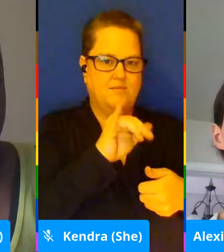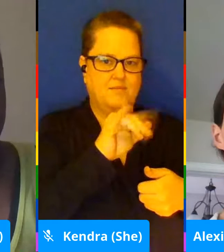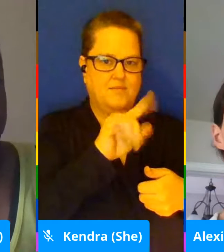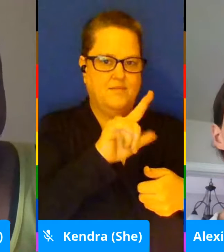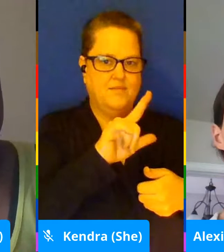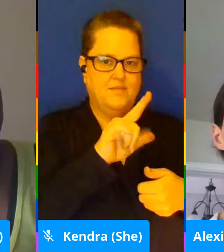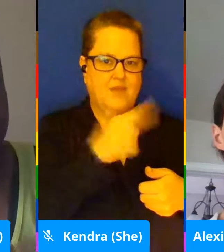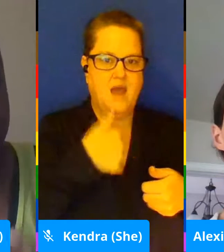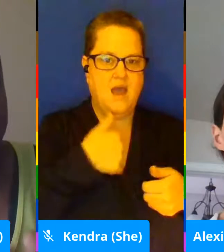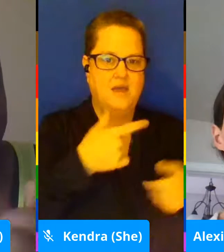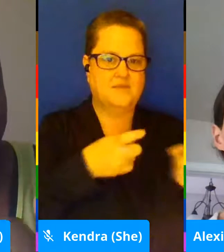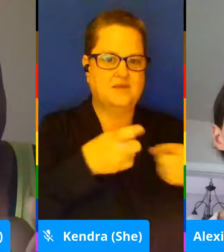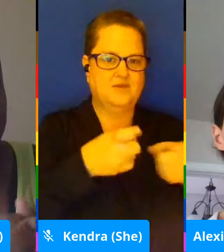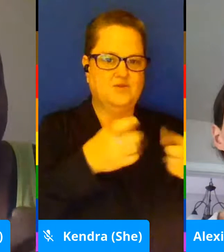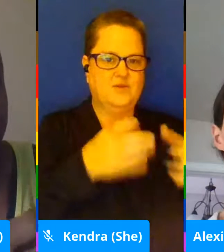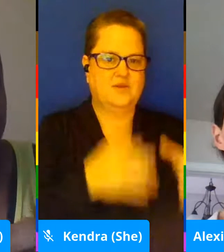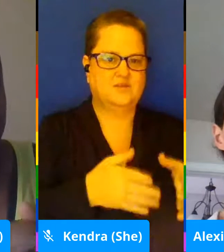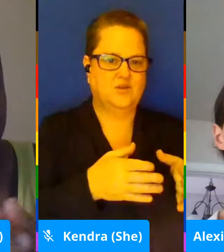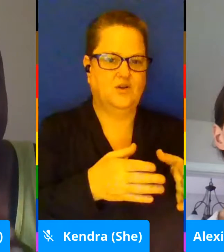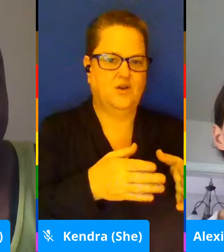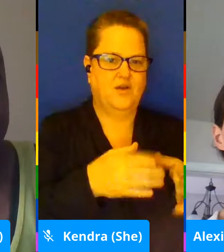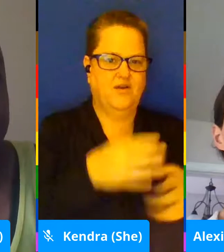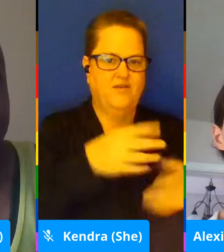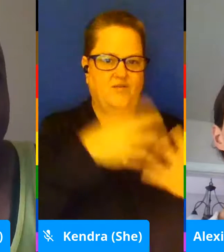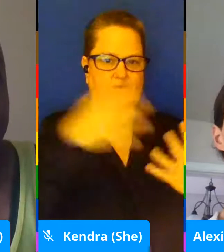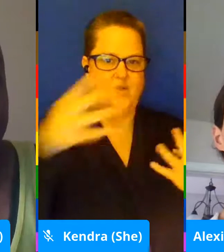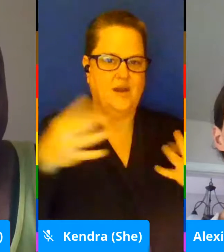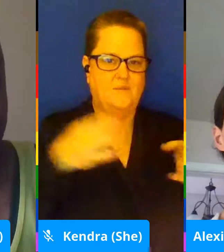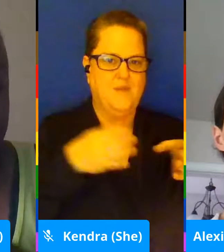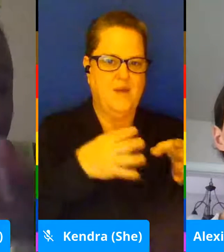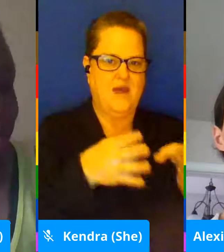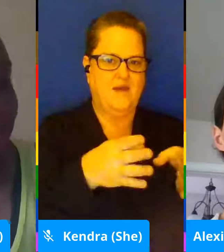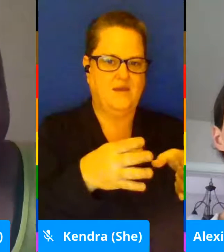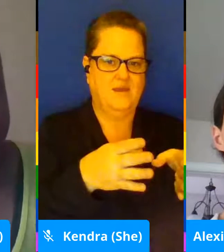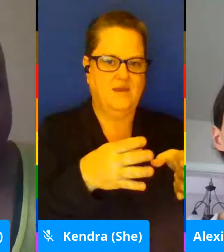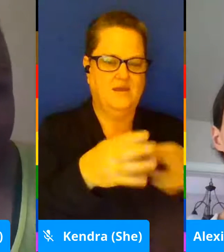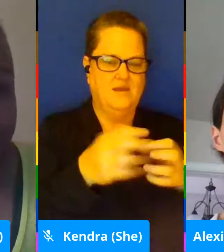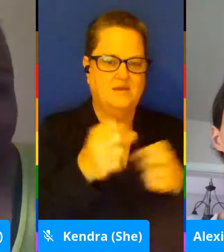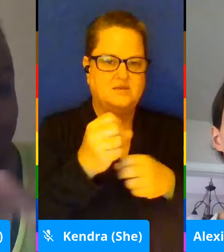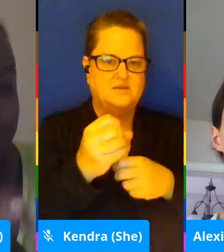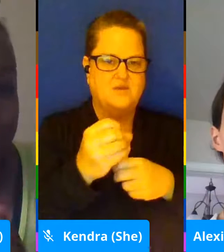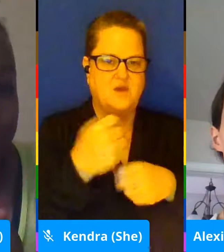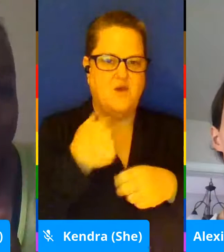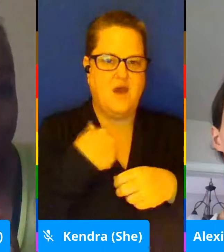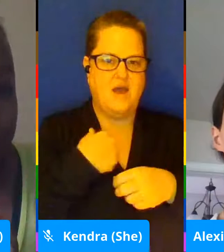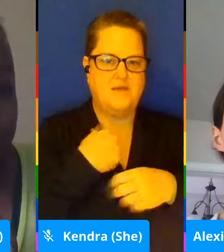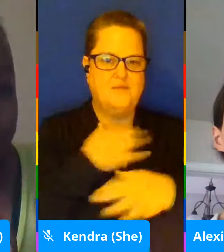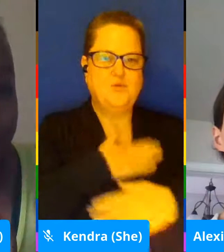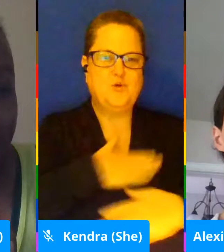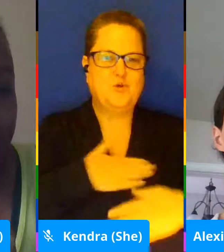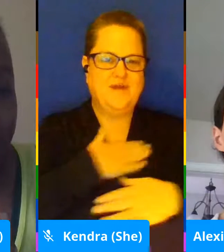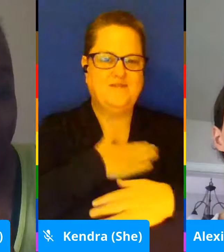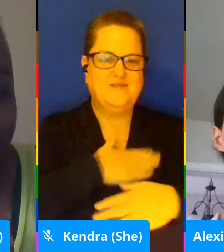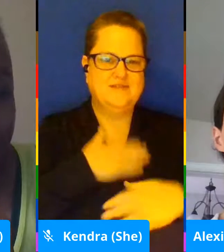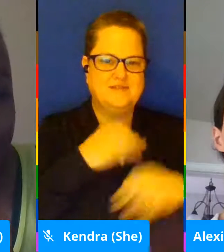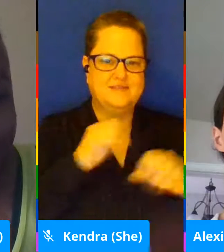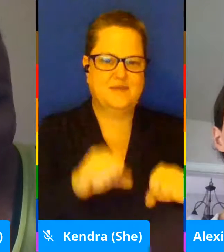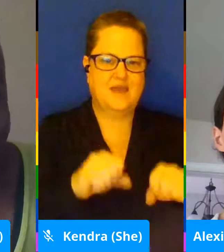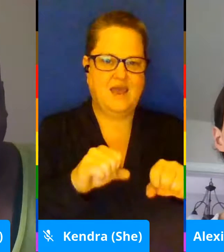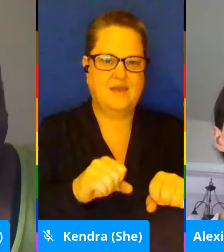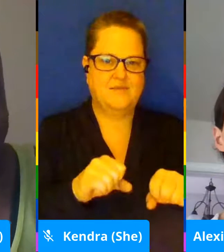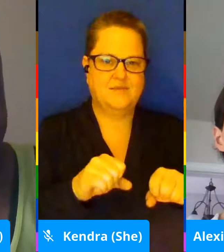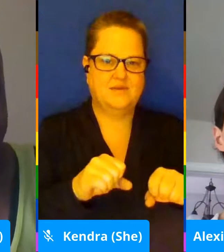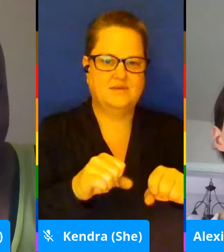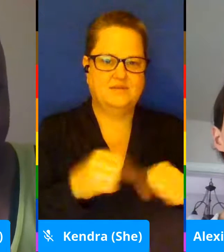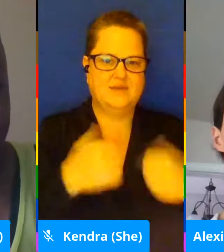Rainbow Alley. And so I'm very grateful to be able to have